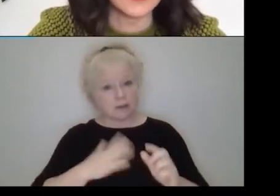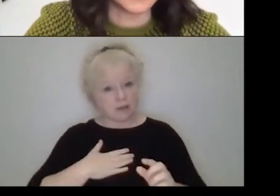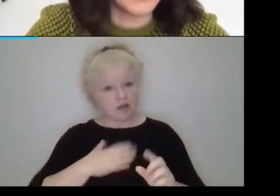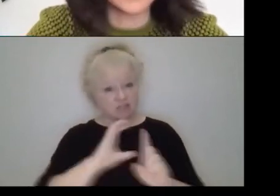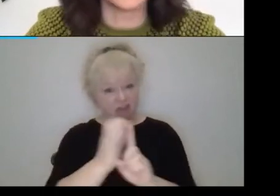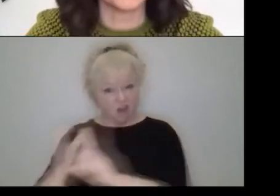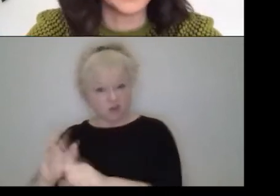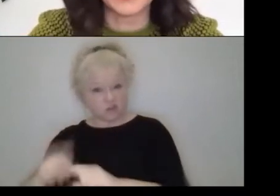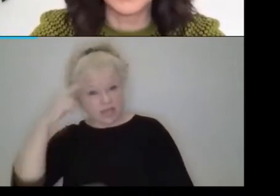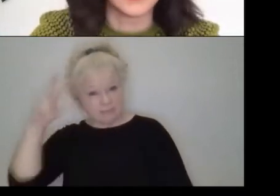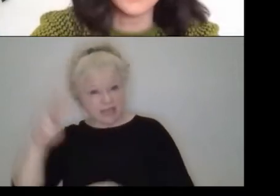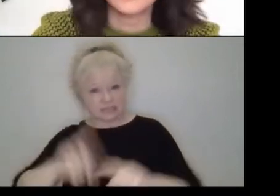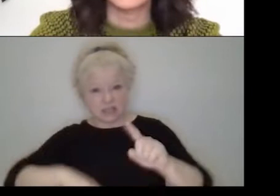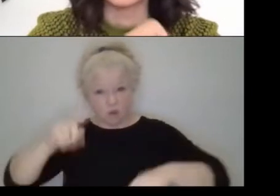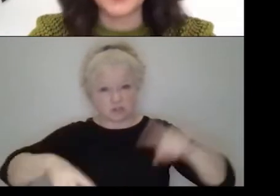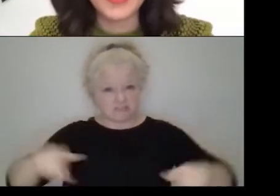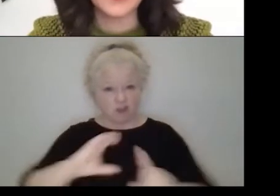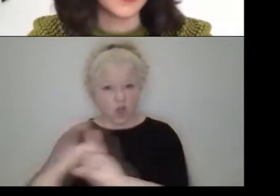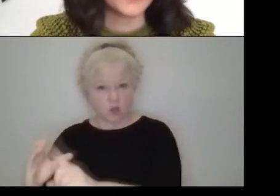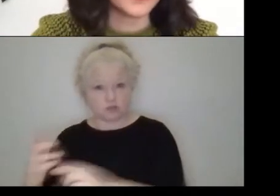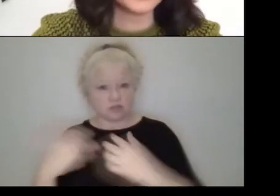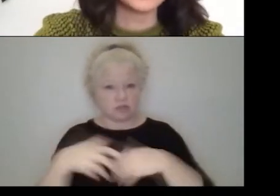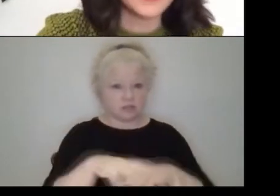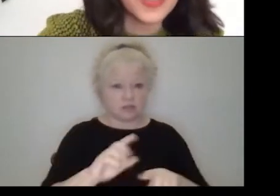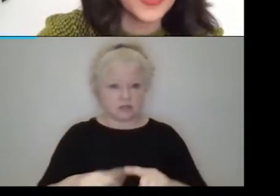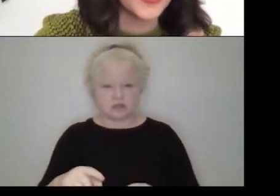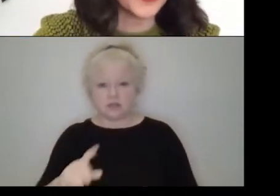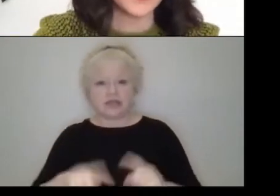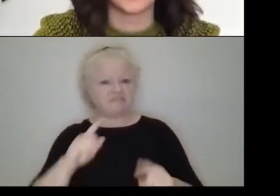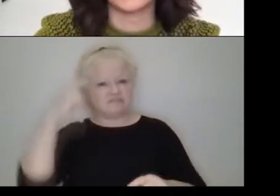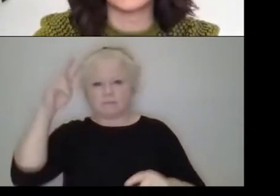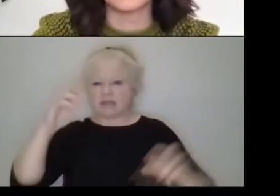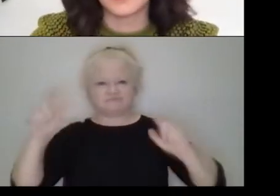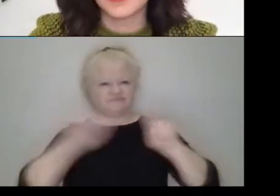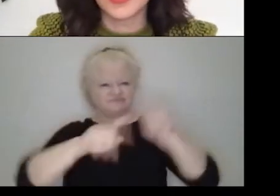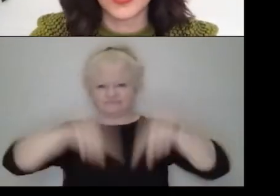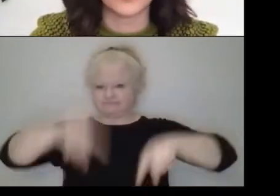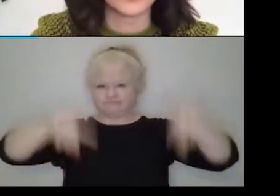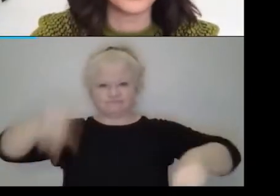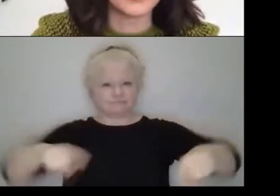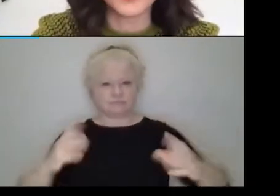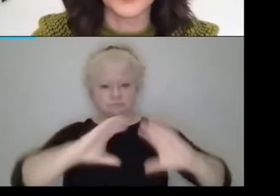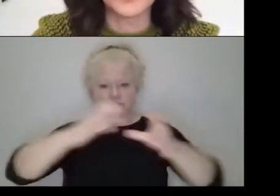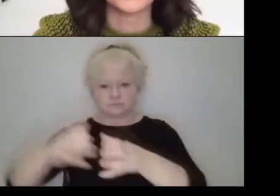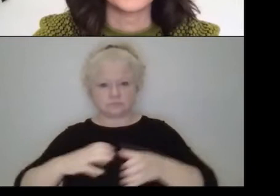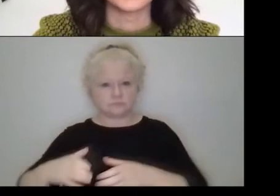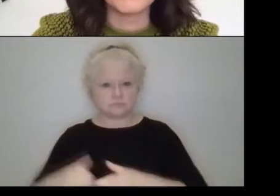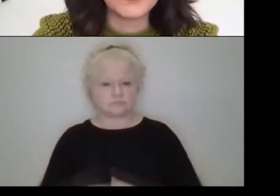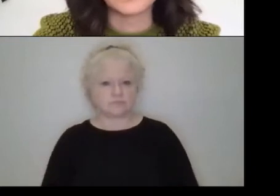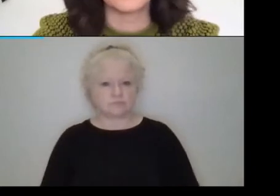like Mexico will by Afro-Mexicanos, Mestizos and several indigenous cultures